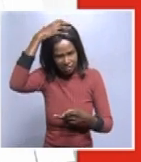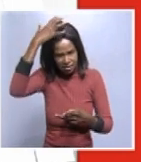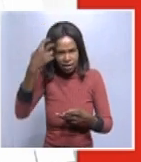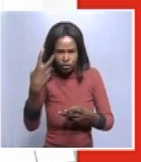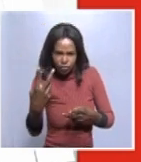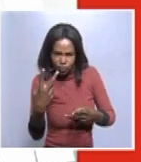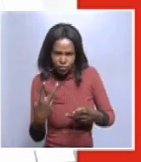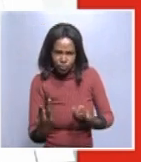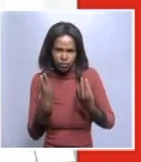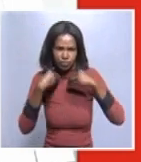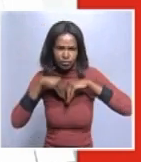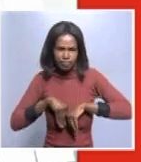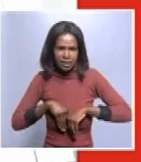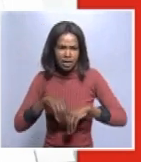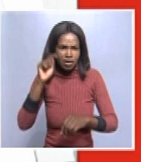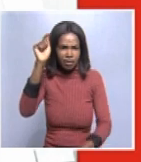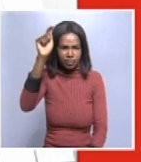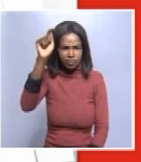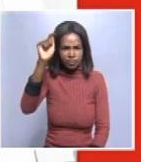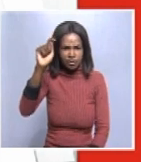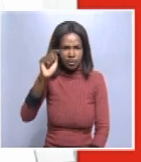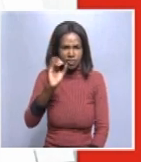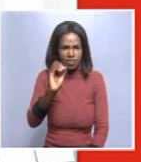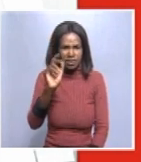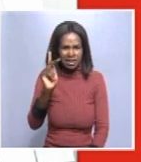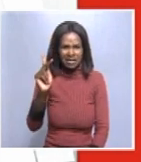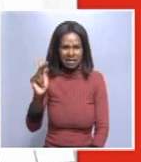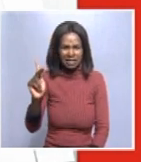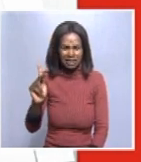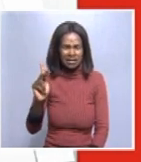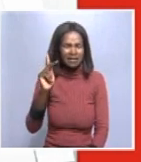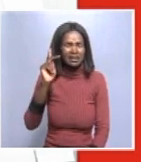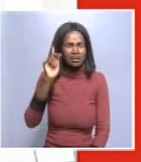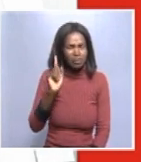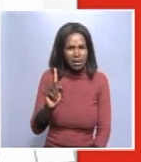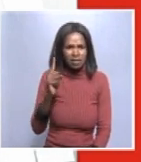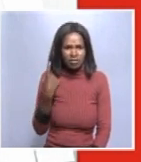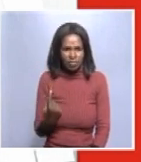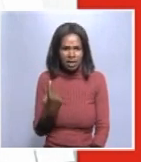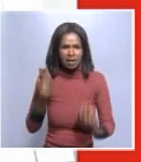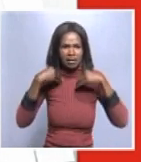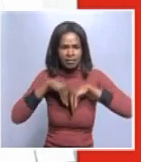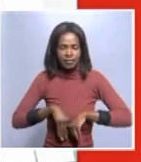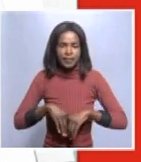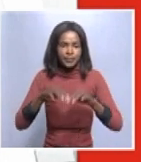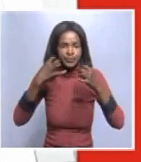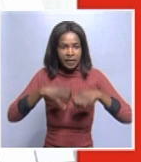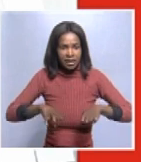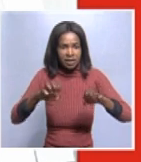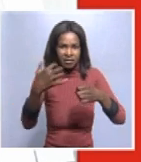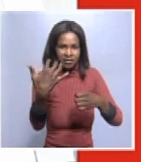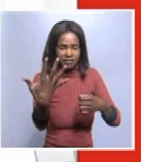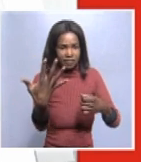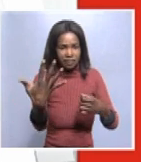2 each and Oshuwarongo and Okakara having recorded 1 each. Erongo, 5,